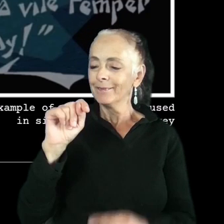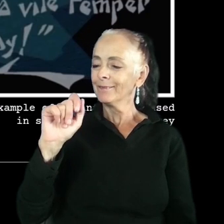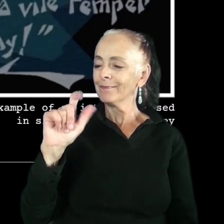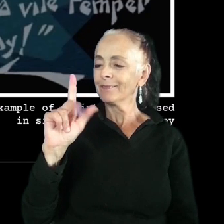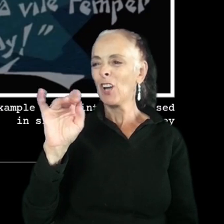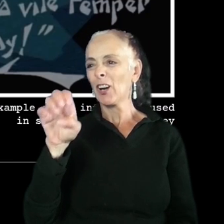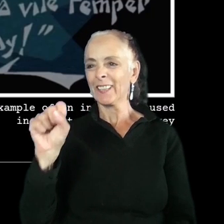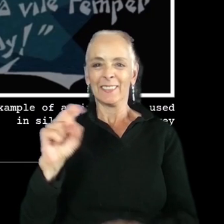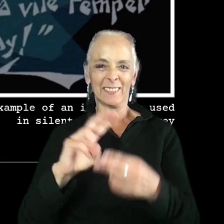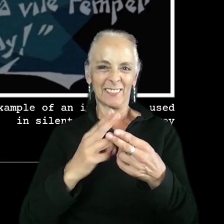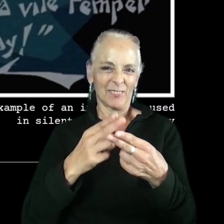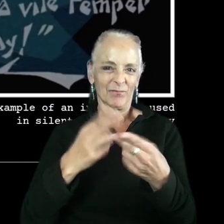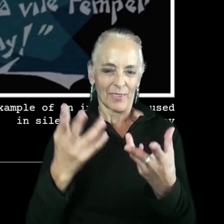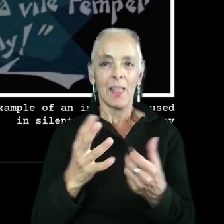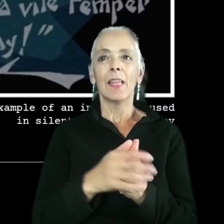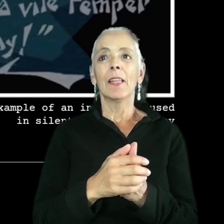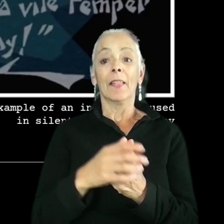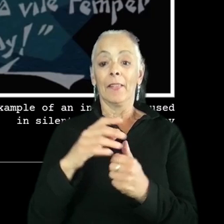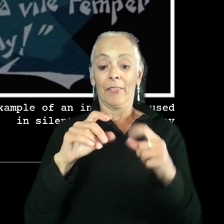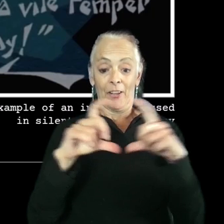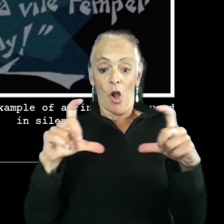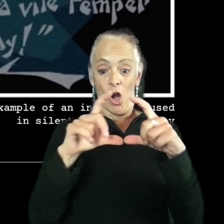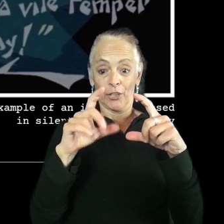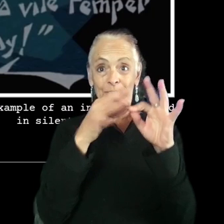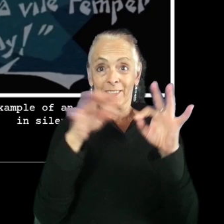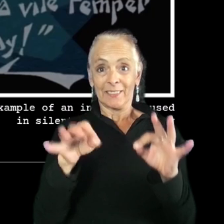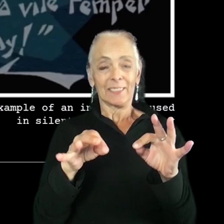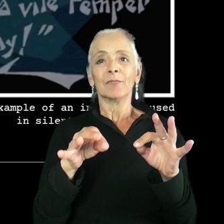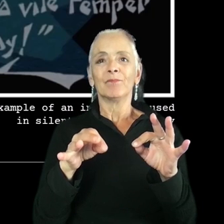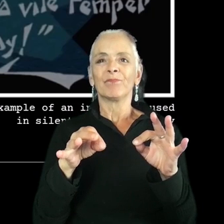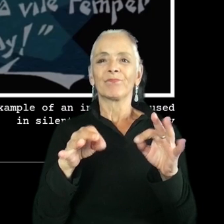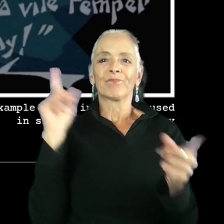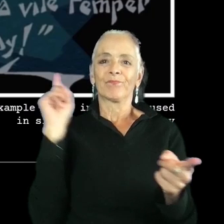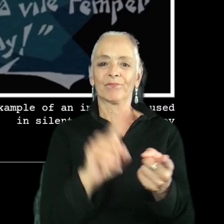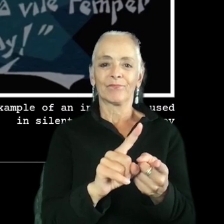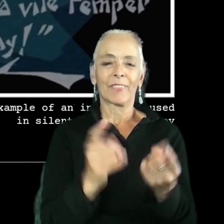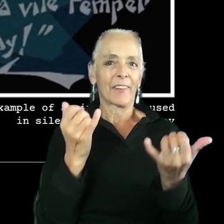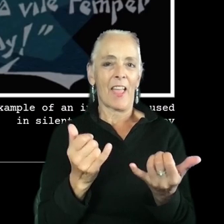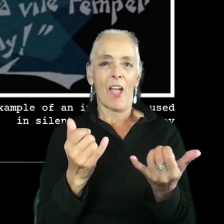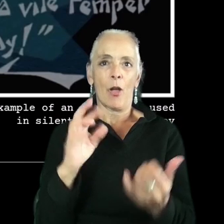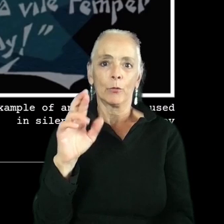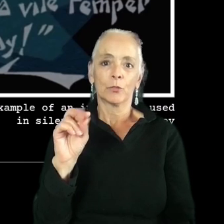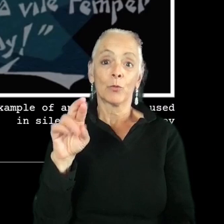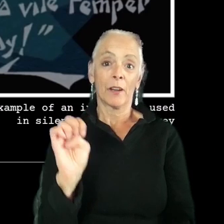films, these title cards started to become more and more rare. And nowadays, we barely see any at all.